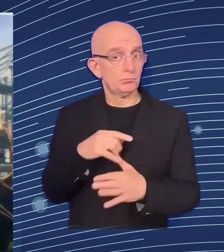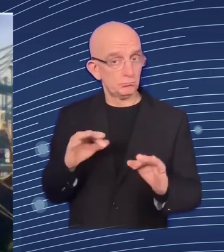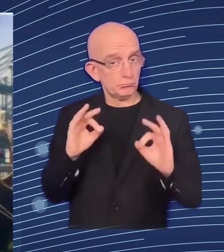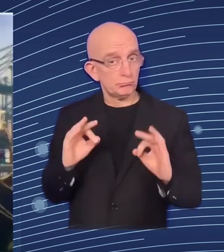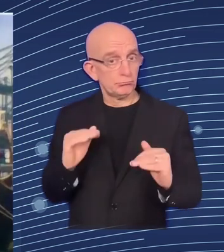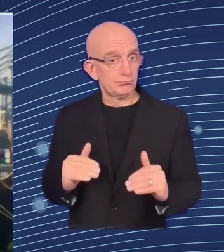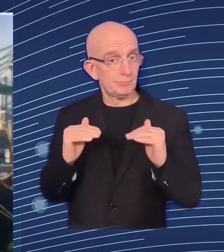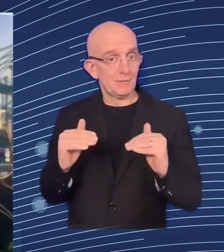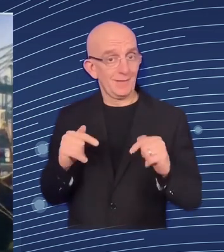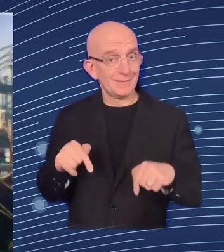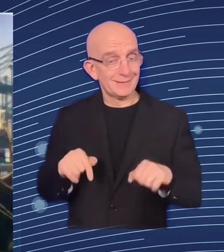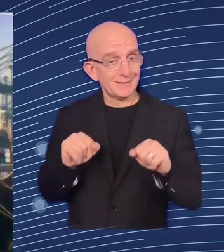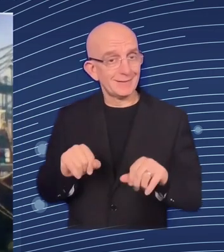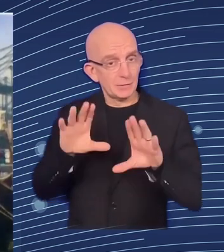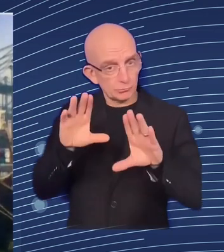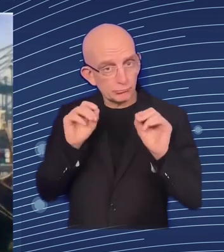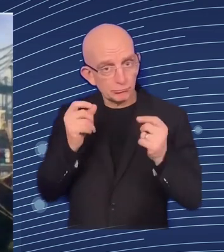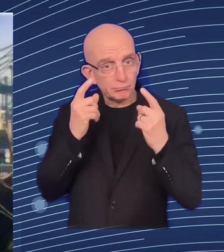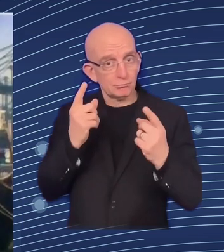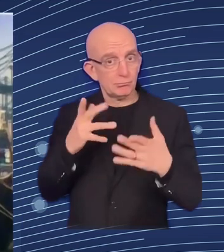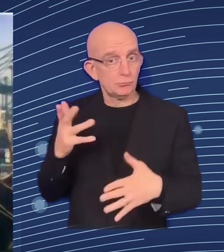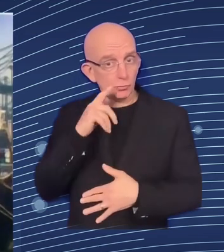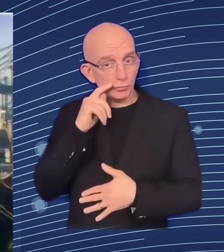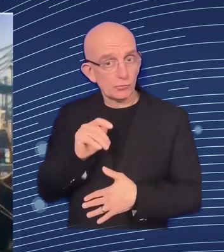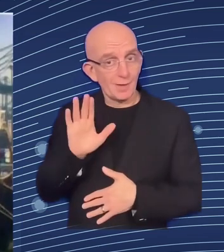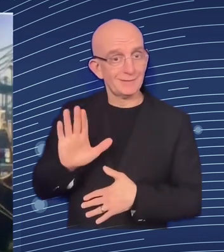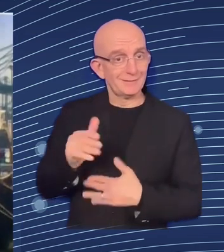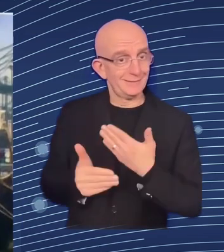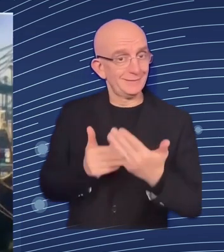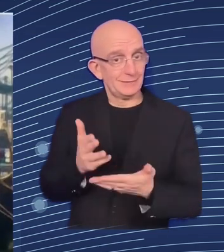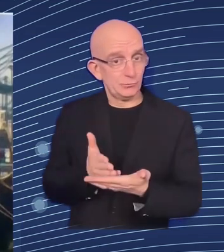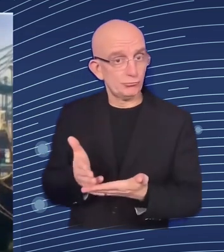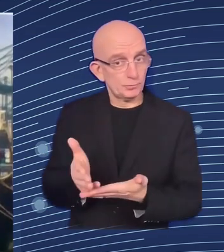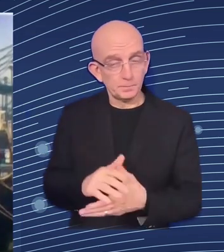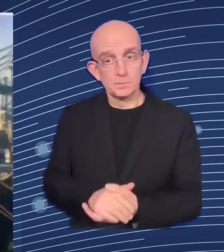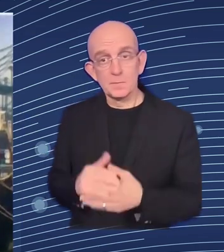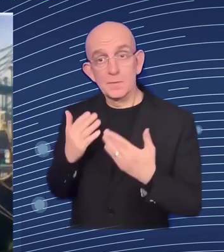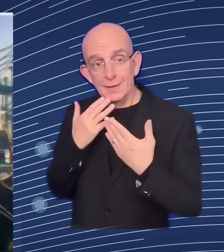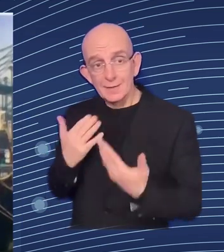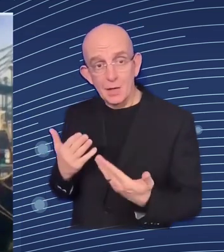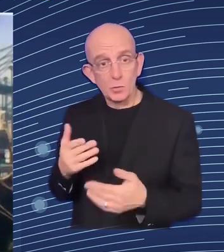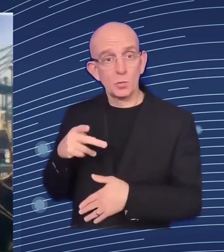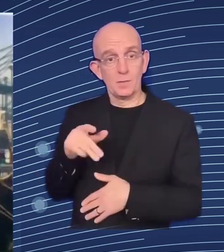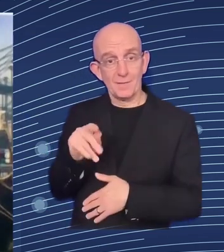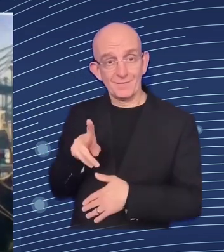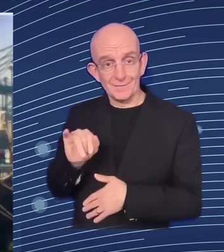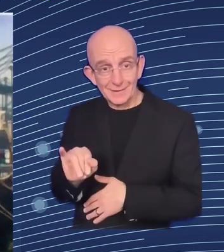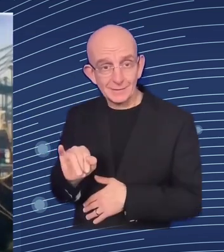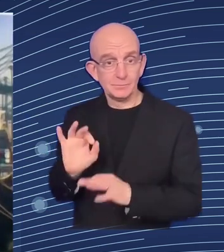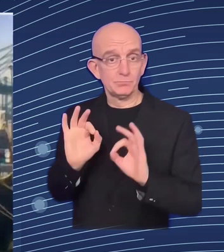of partnership and particularly working between the public sector on the policy side but also the private sector that brings me to to andri